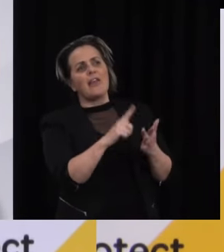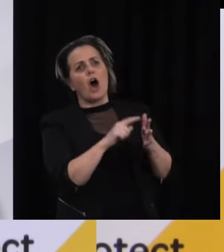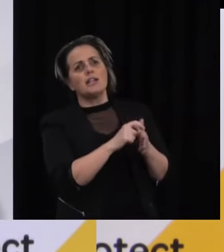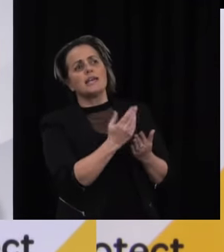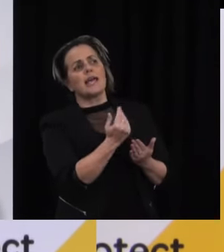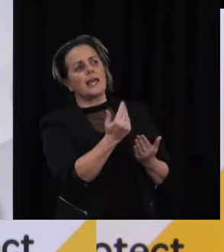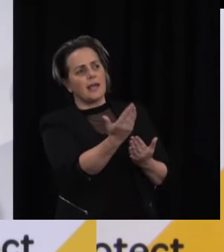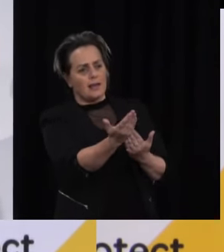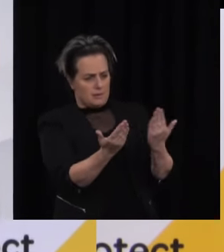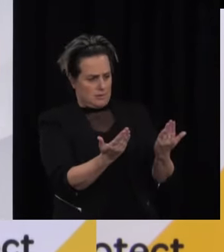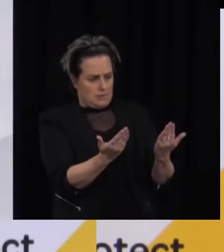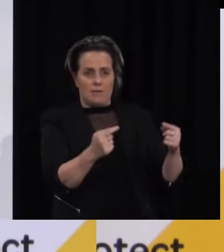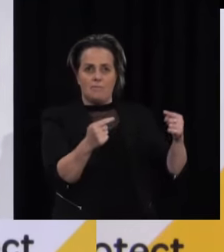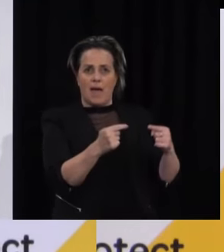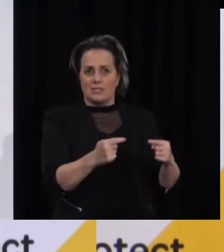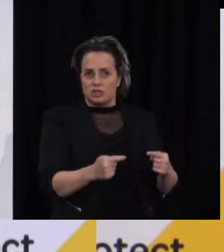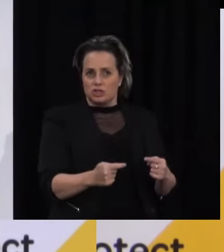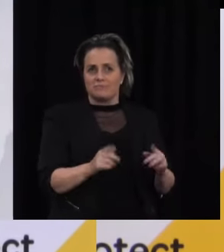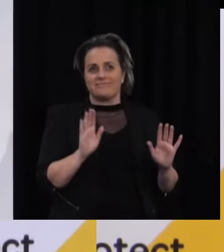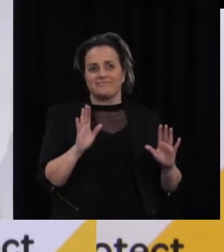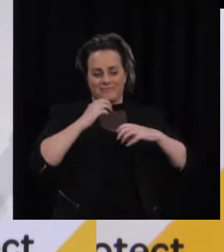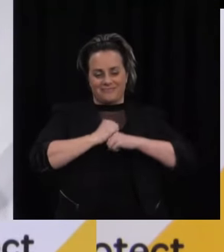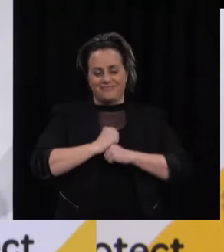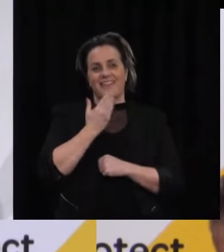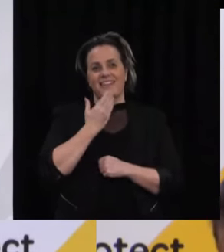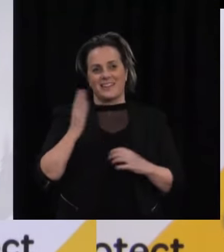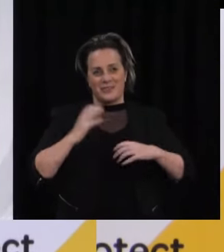identification for that purpose. All right. Thanks, everybody.